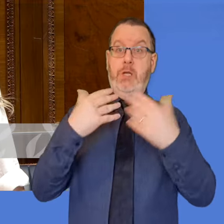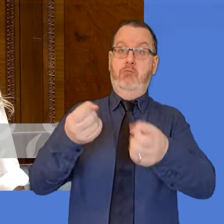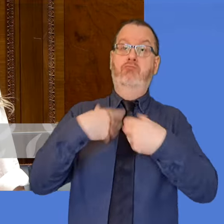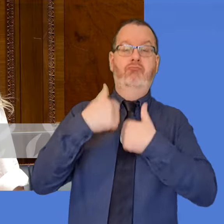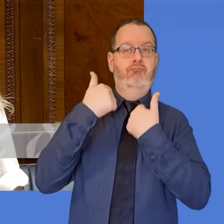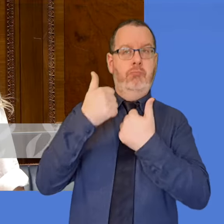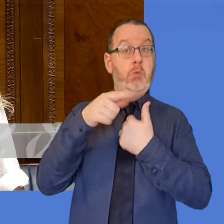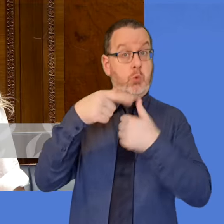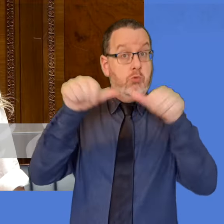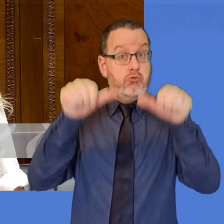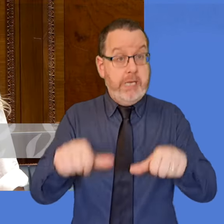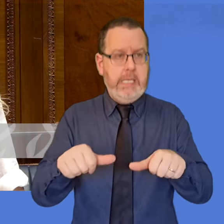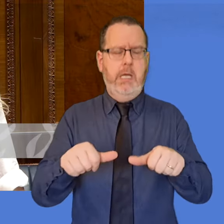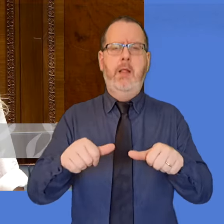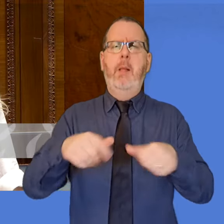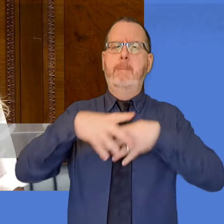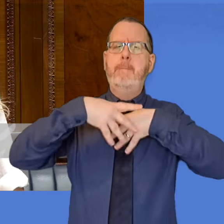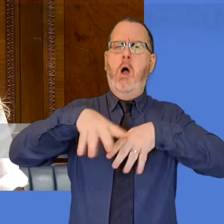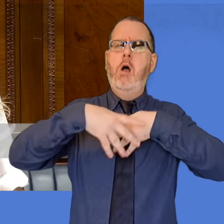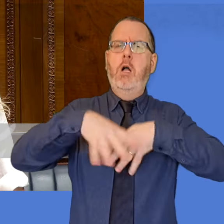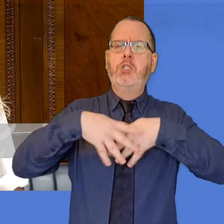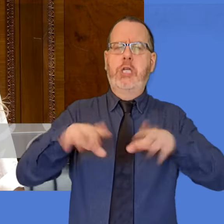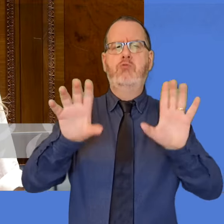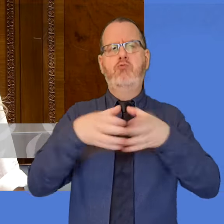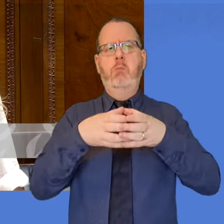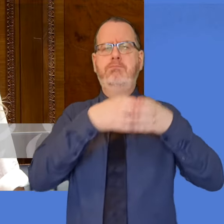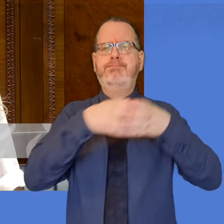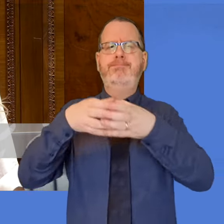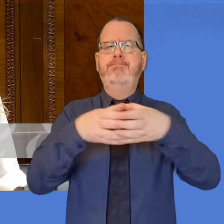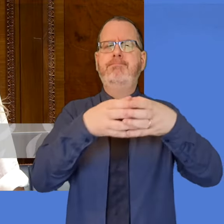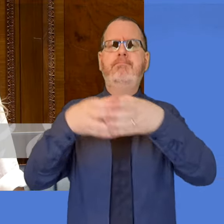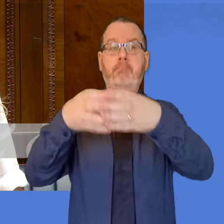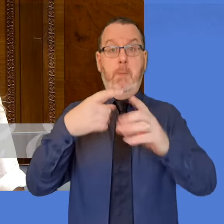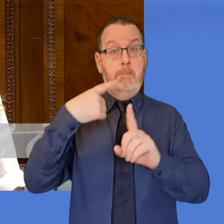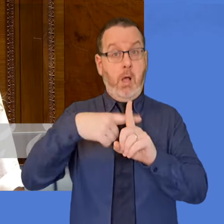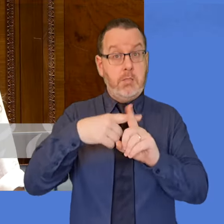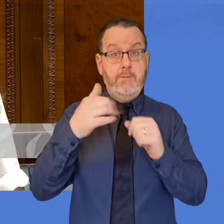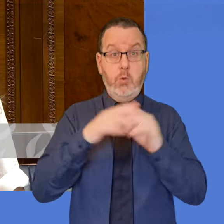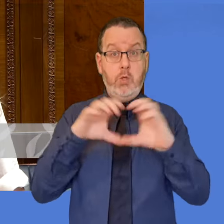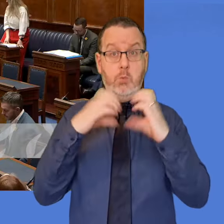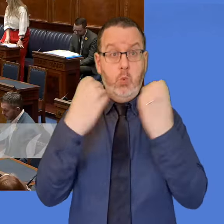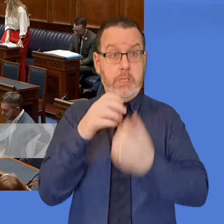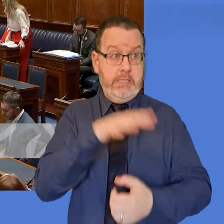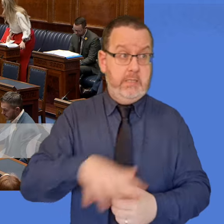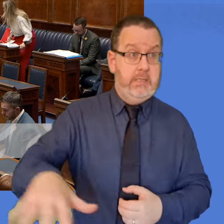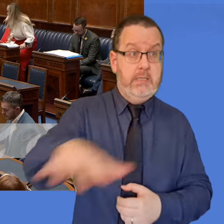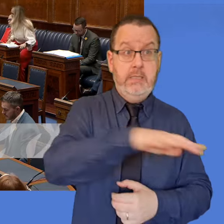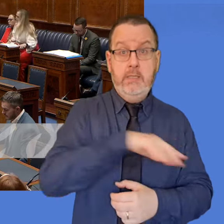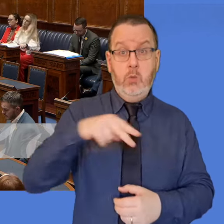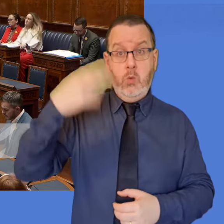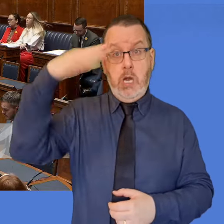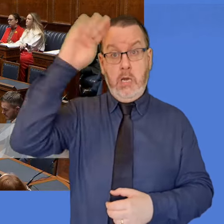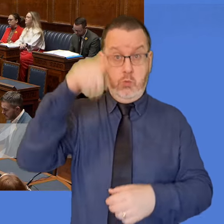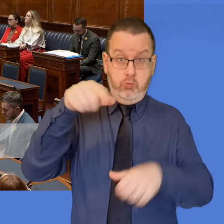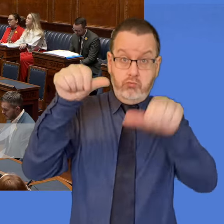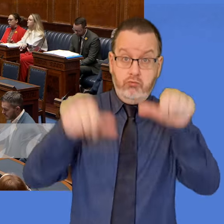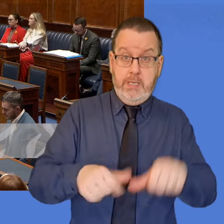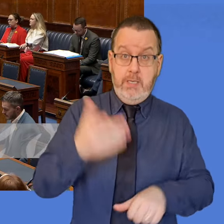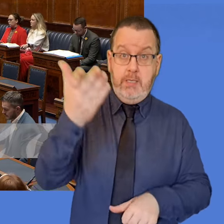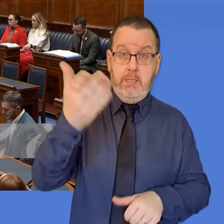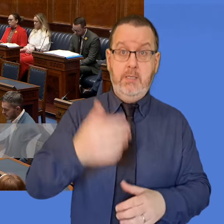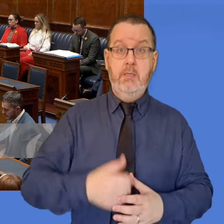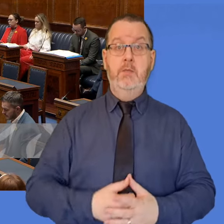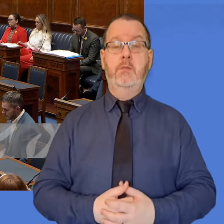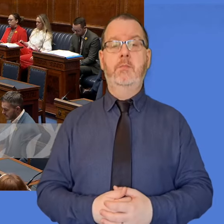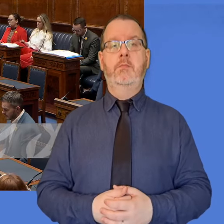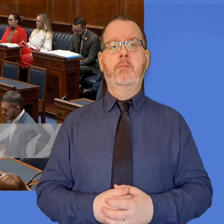Does the minister agree that marching bands make a very positive contribution within our communities, right across Northern Ireland? Mr. Minister, Mr.